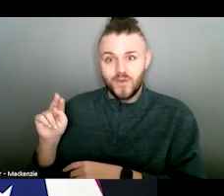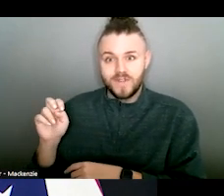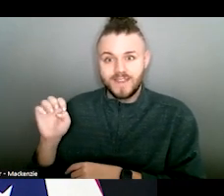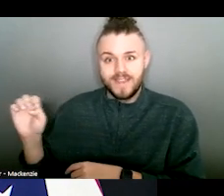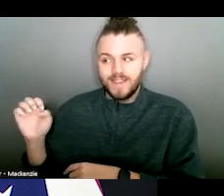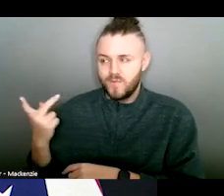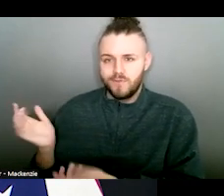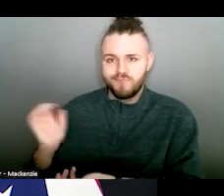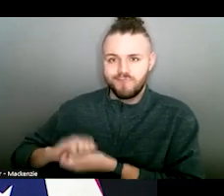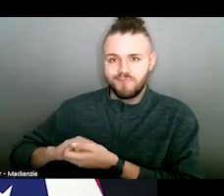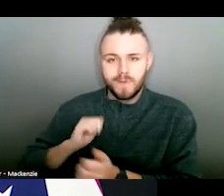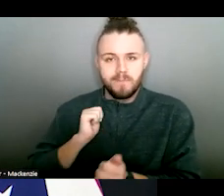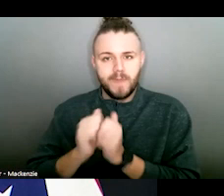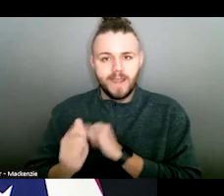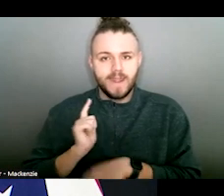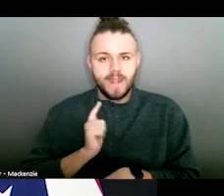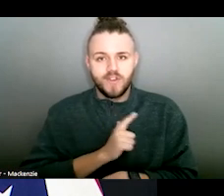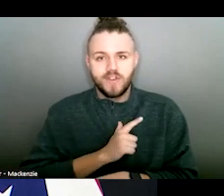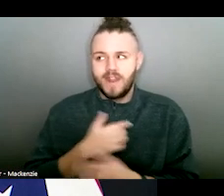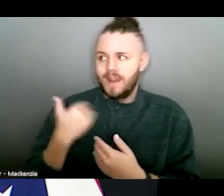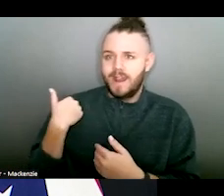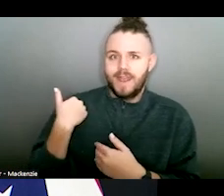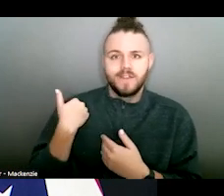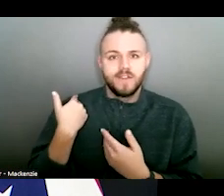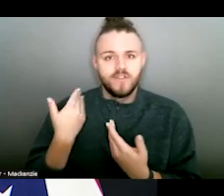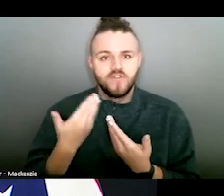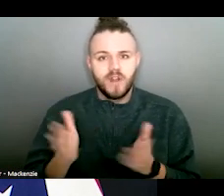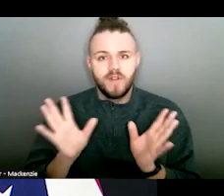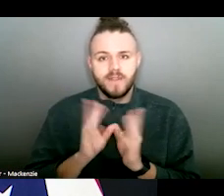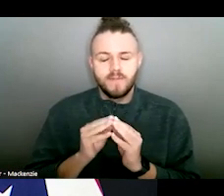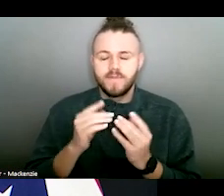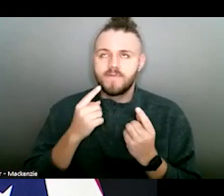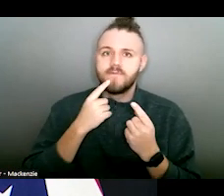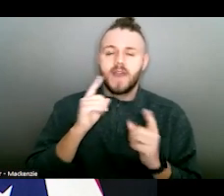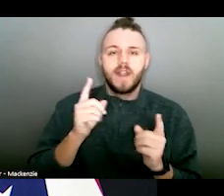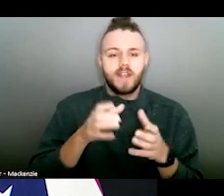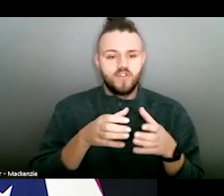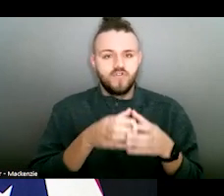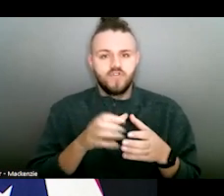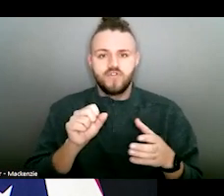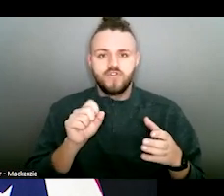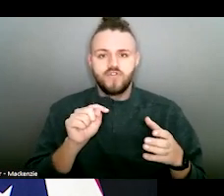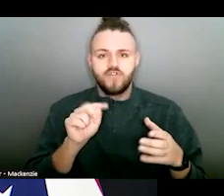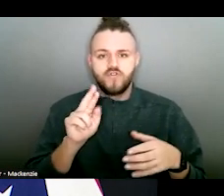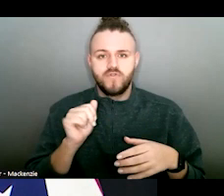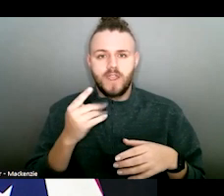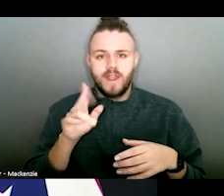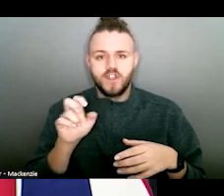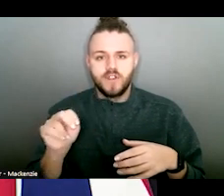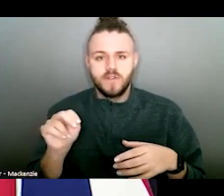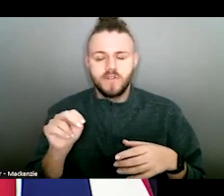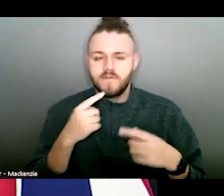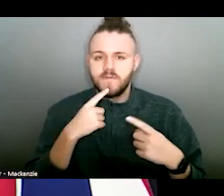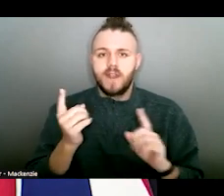together to pass legislation last General Assembly that finally made strangulation a felony offense in Ohio.